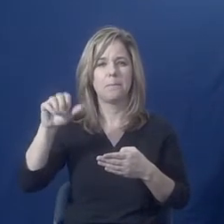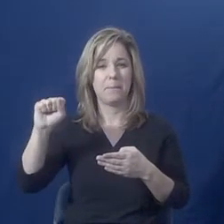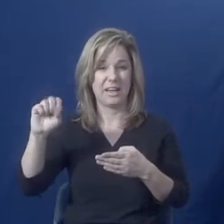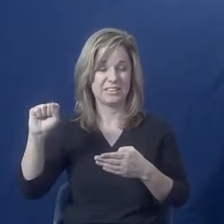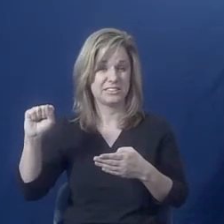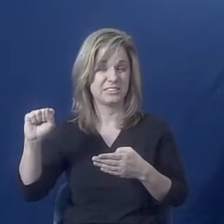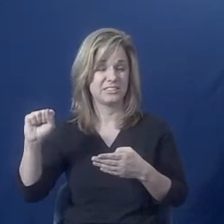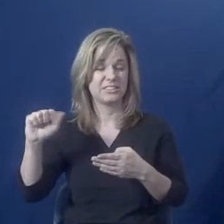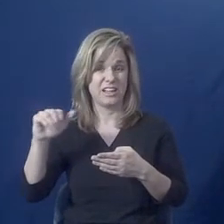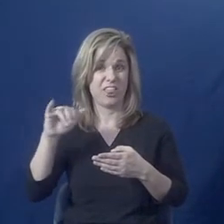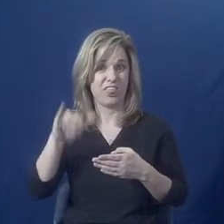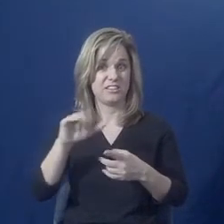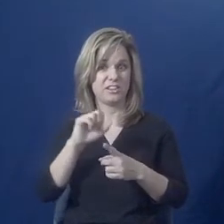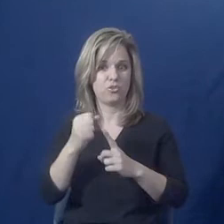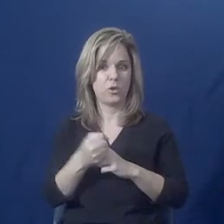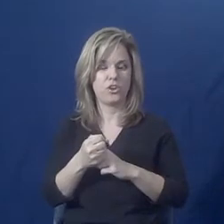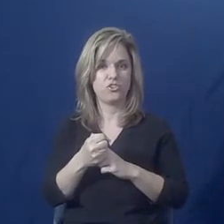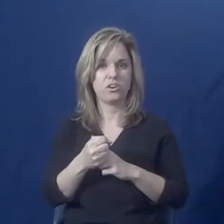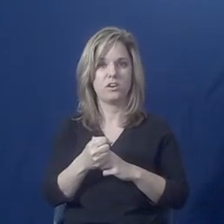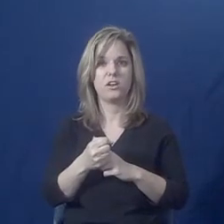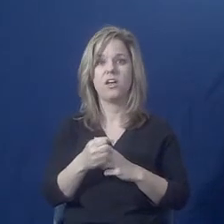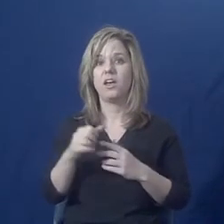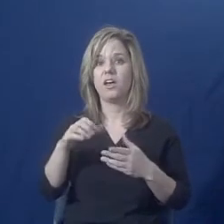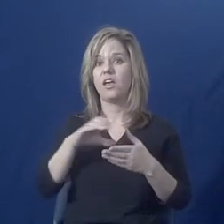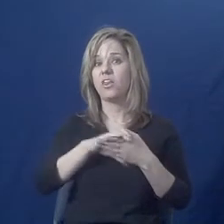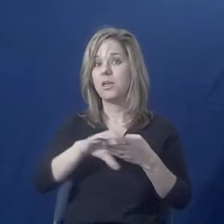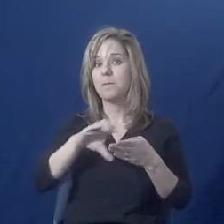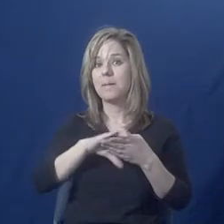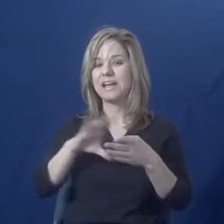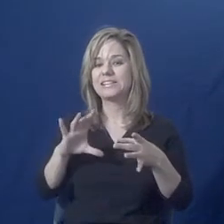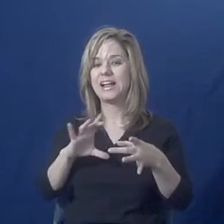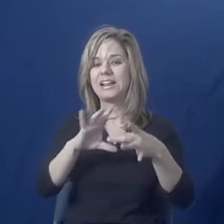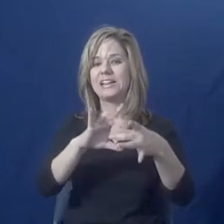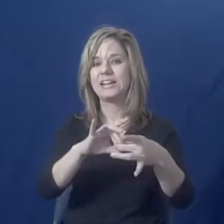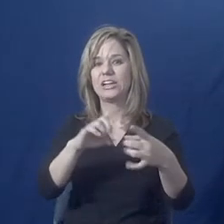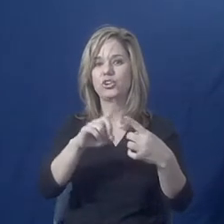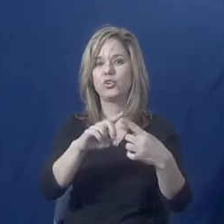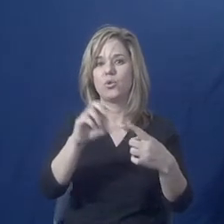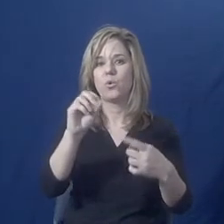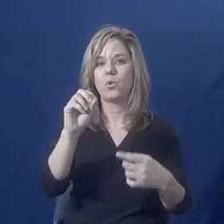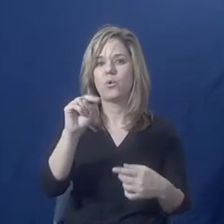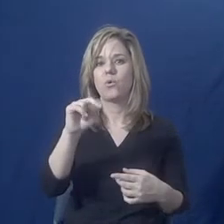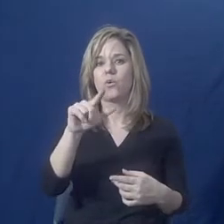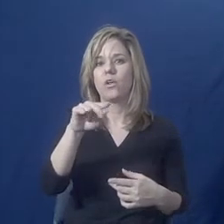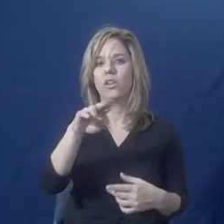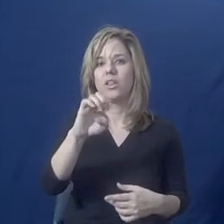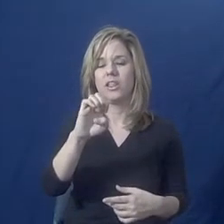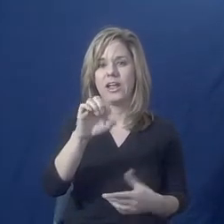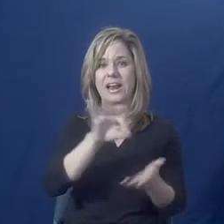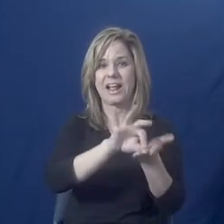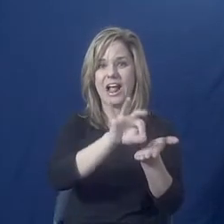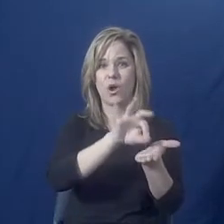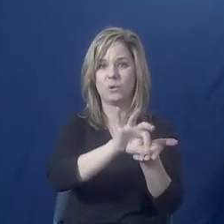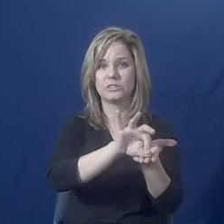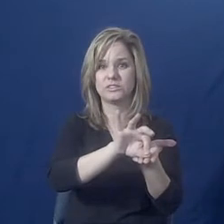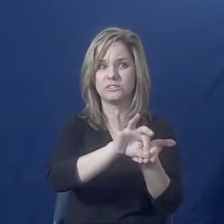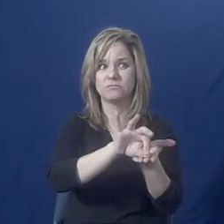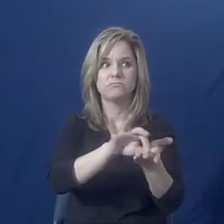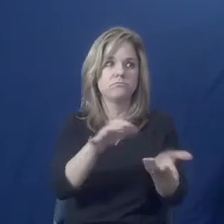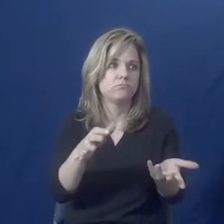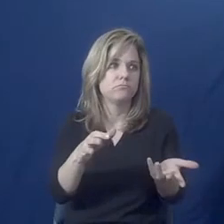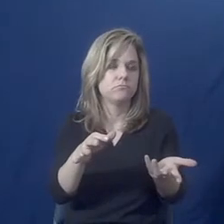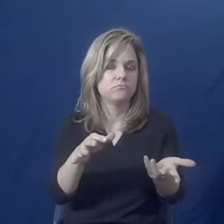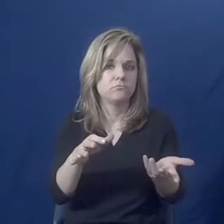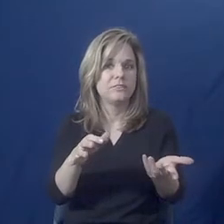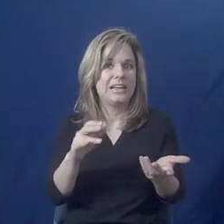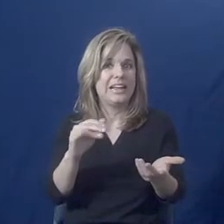are linked to an online account. Which, as a user, that can be very helpful to me because I